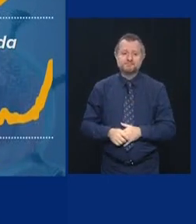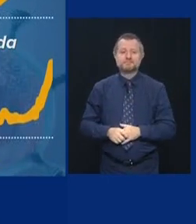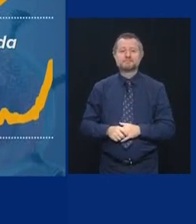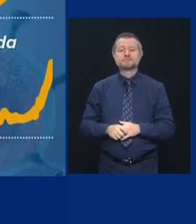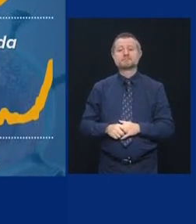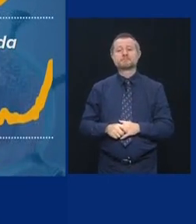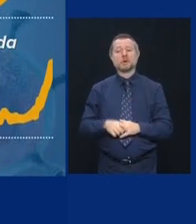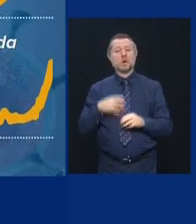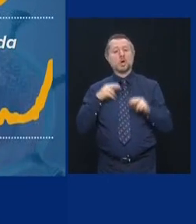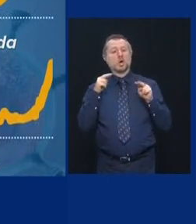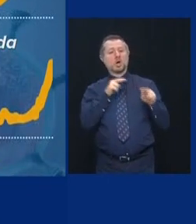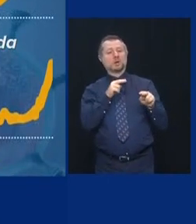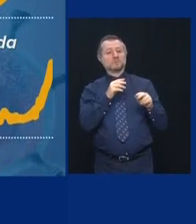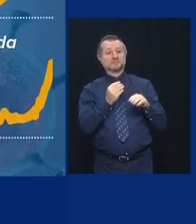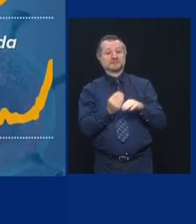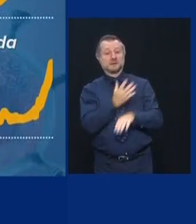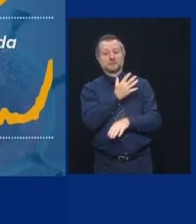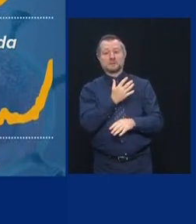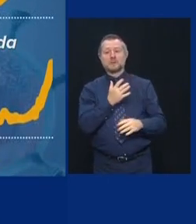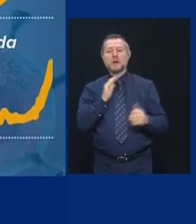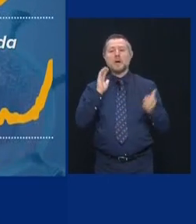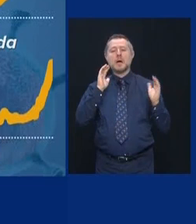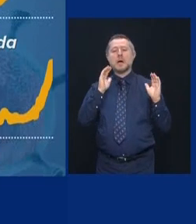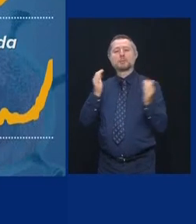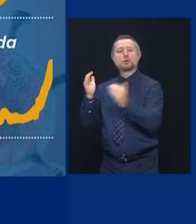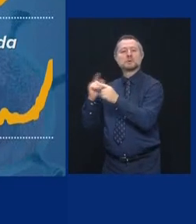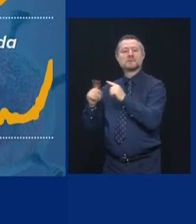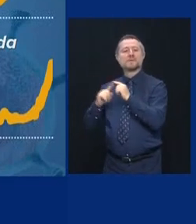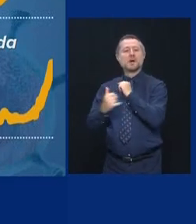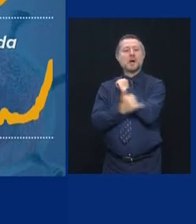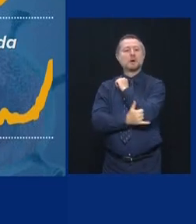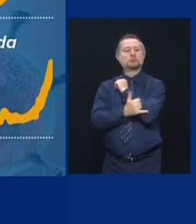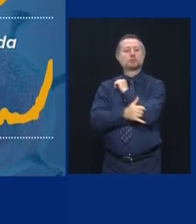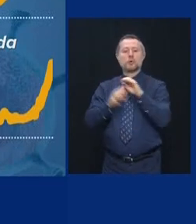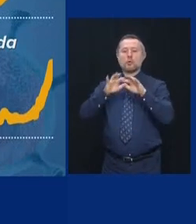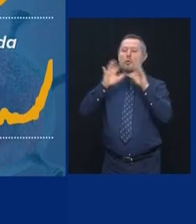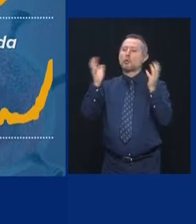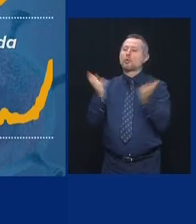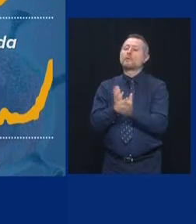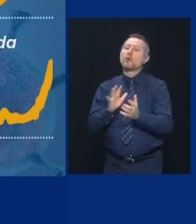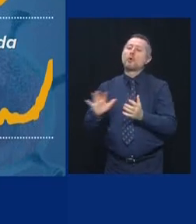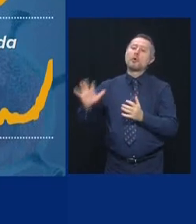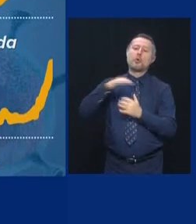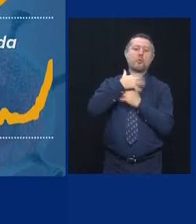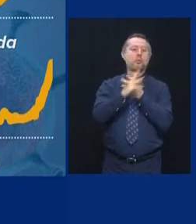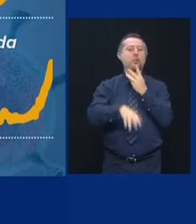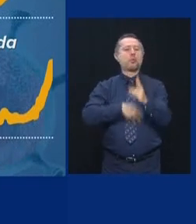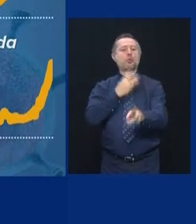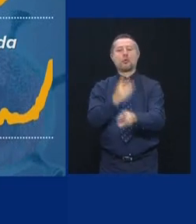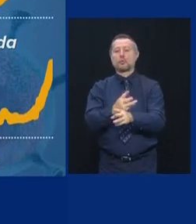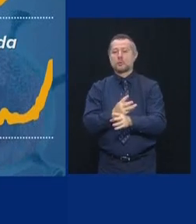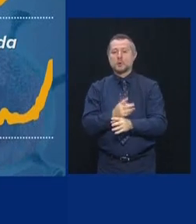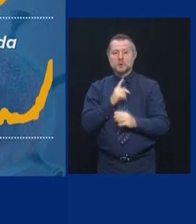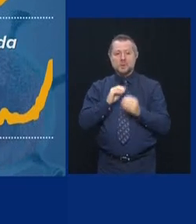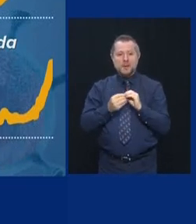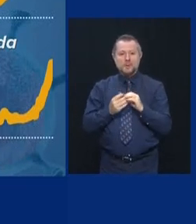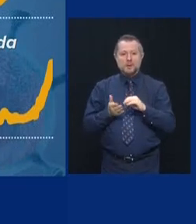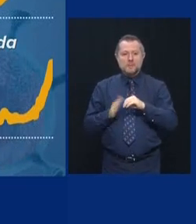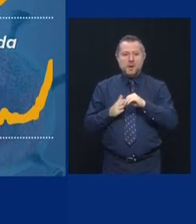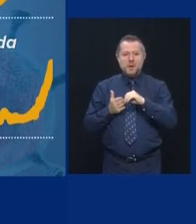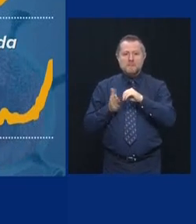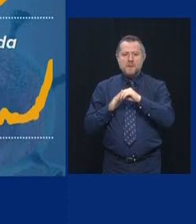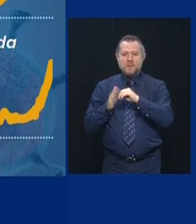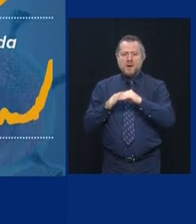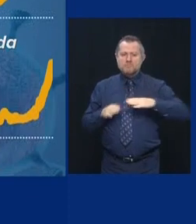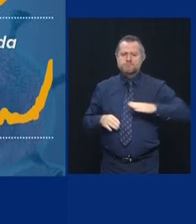Context. All over the globe, the infection rate is going up. All